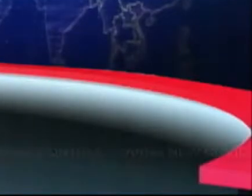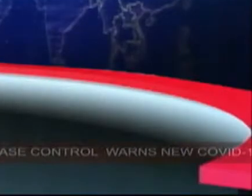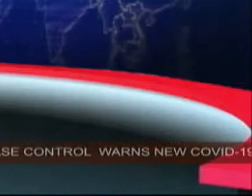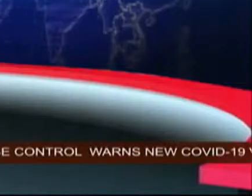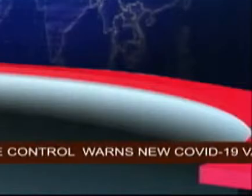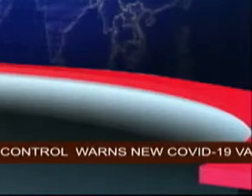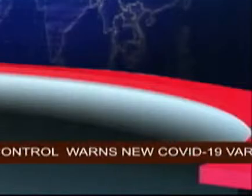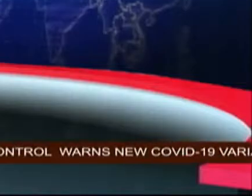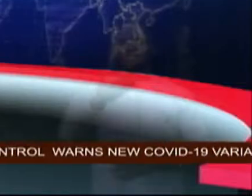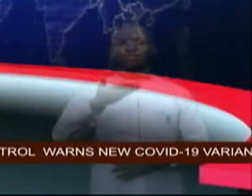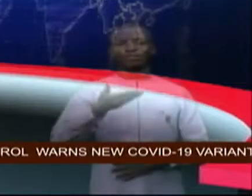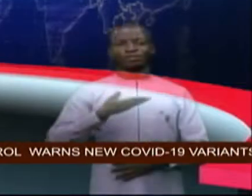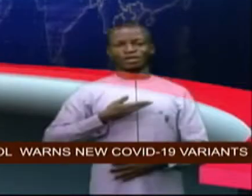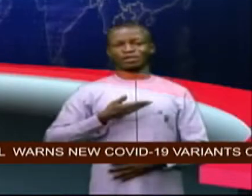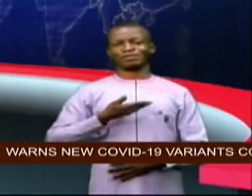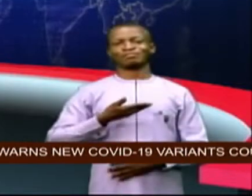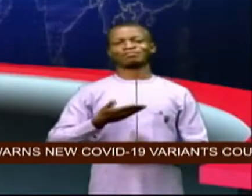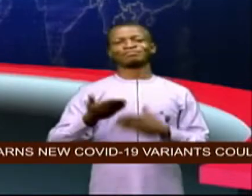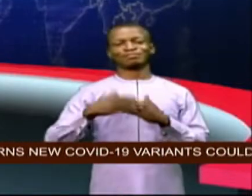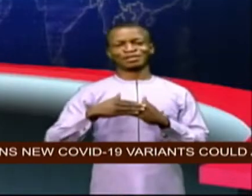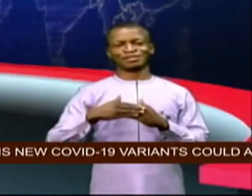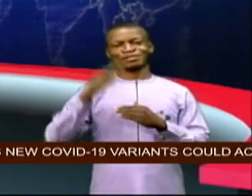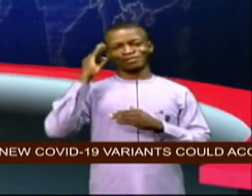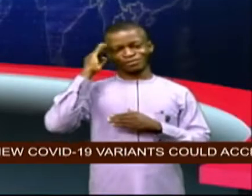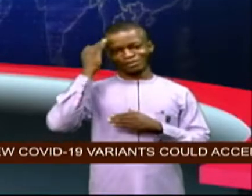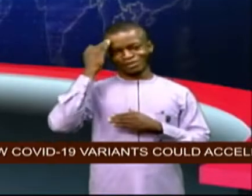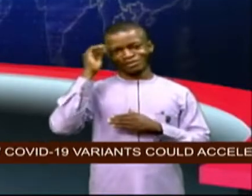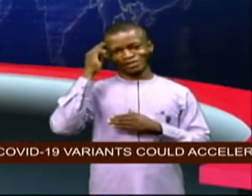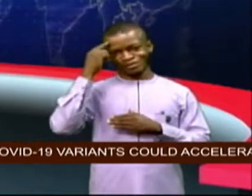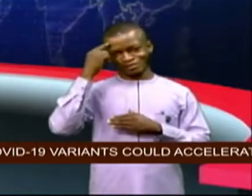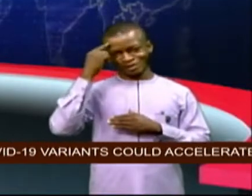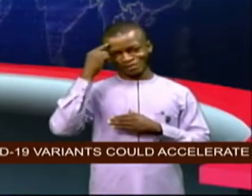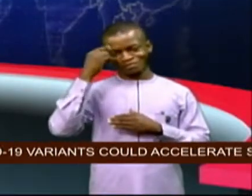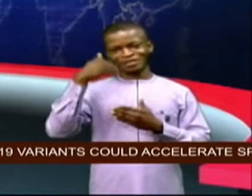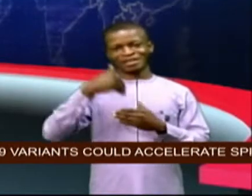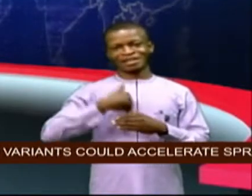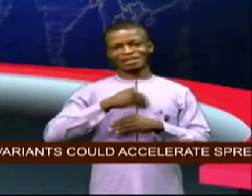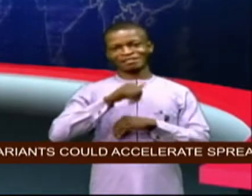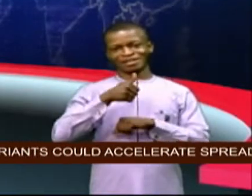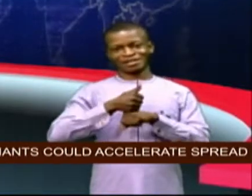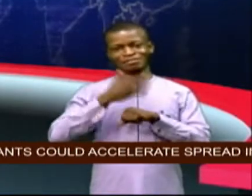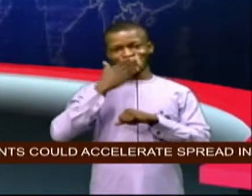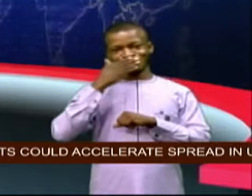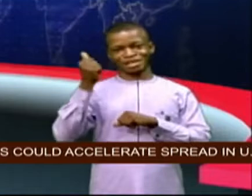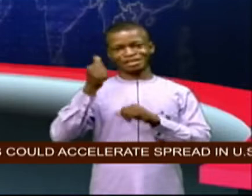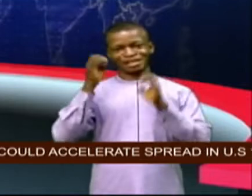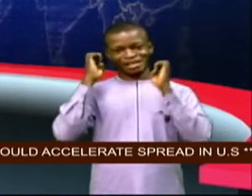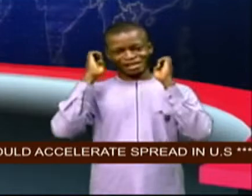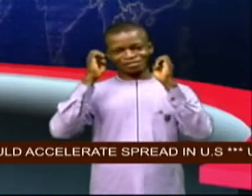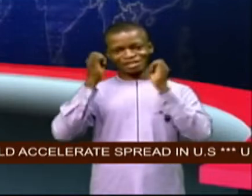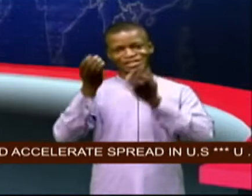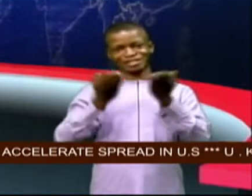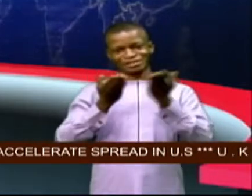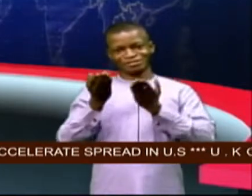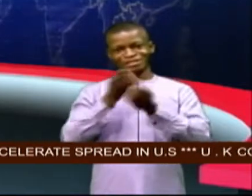you're welcome back the federal government has flagged off a better education service delivery for all besta